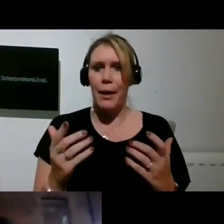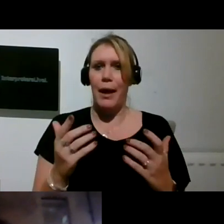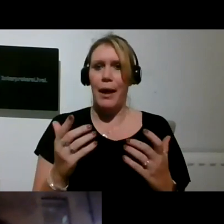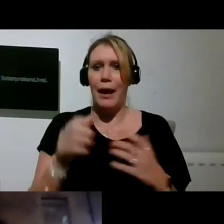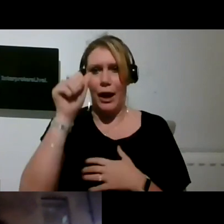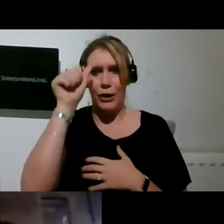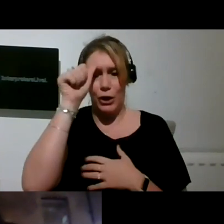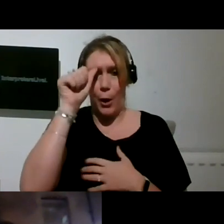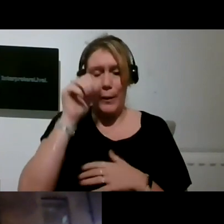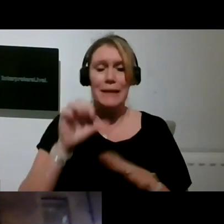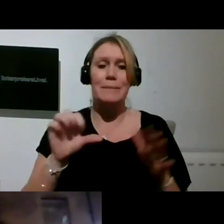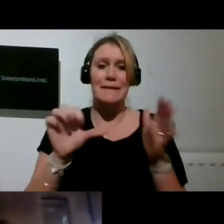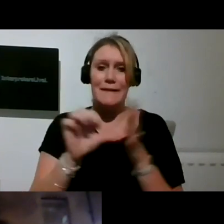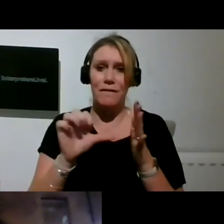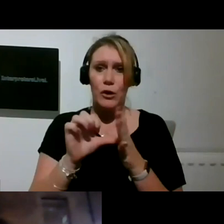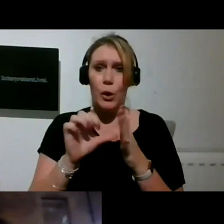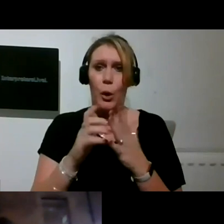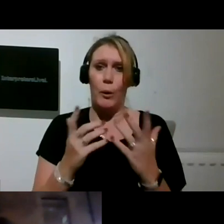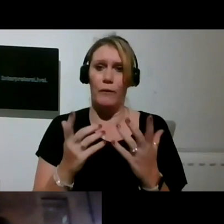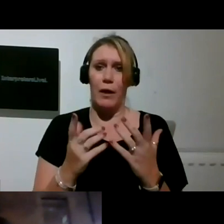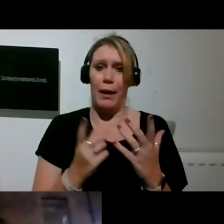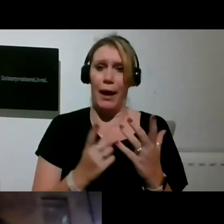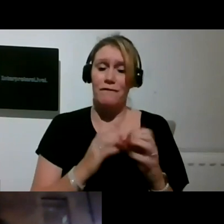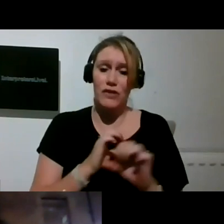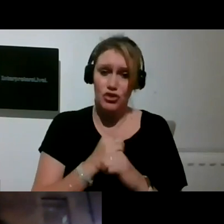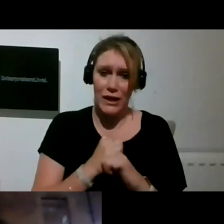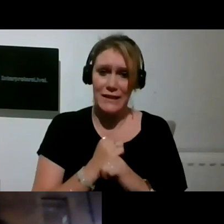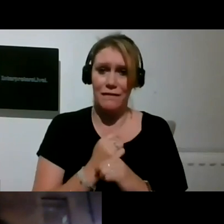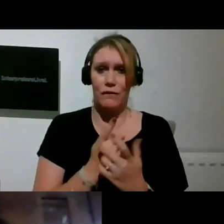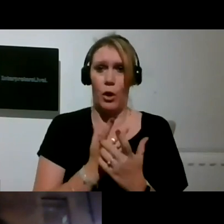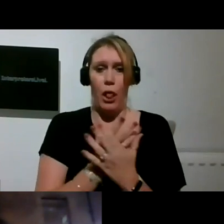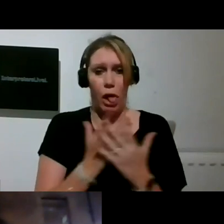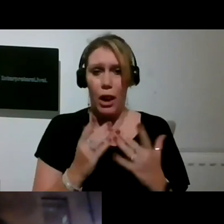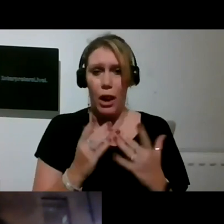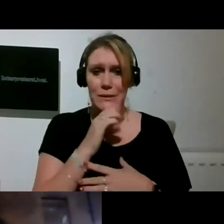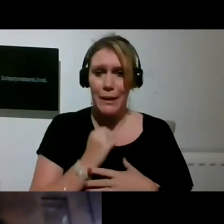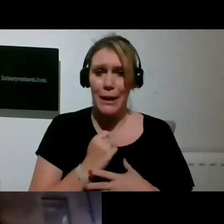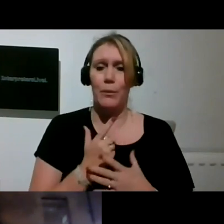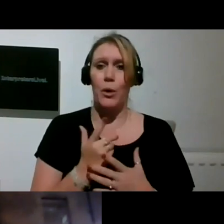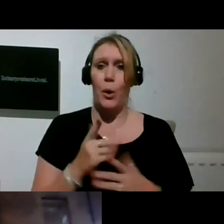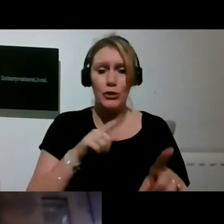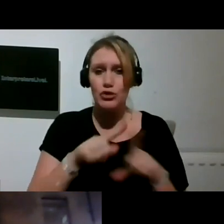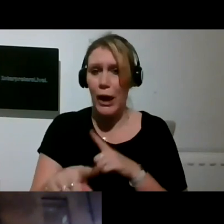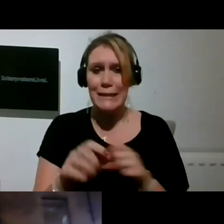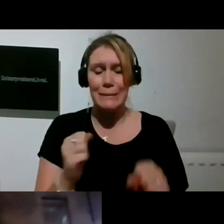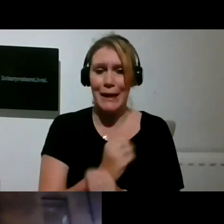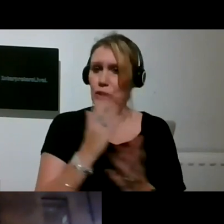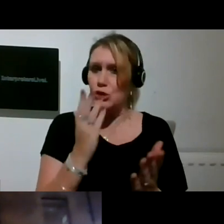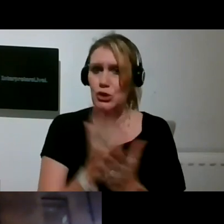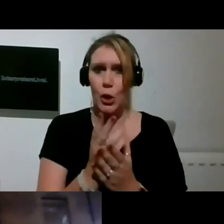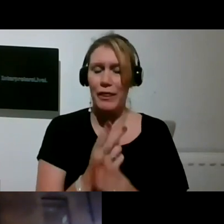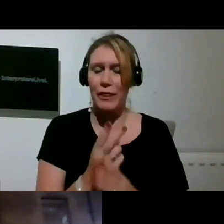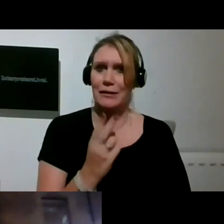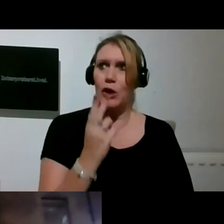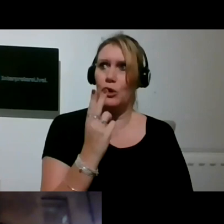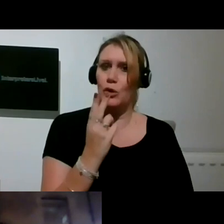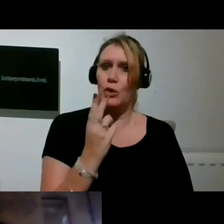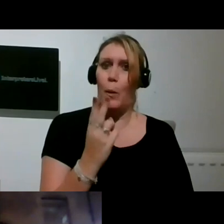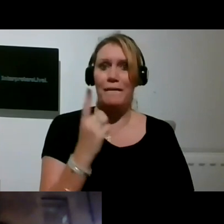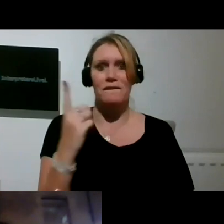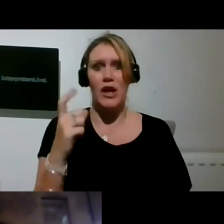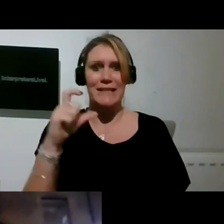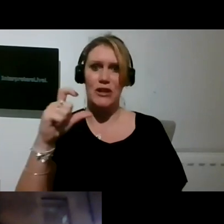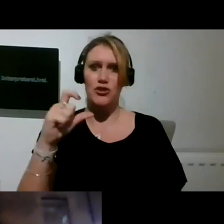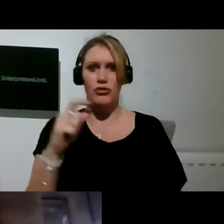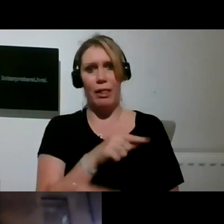institution by its neck and pulling it, kicking and screaming into the 21st and inclusive century that we need to all be